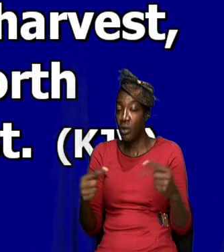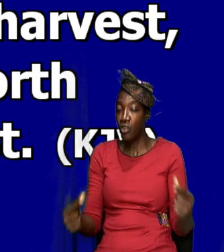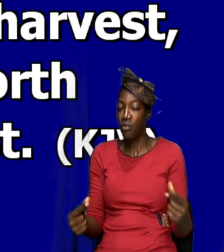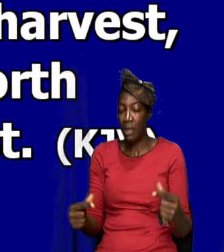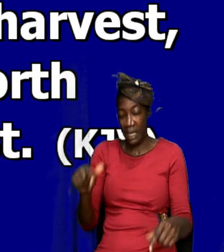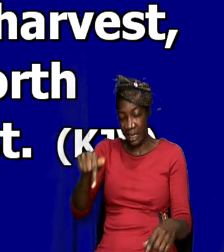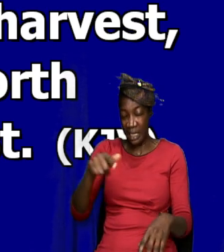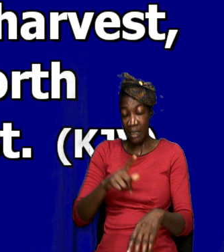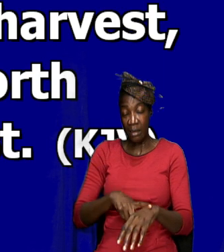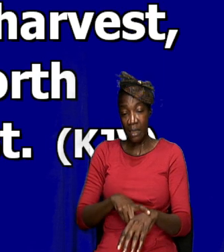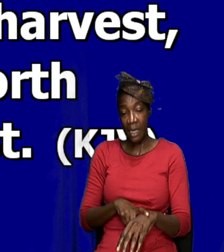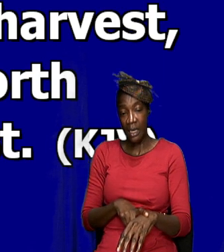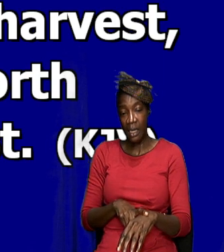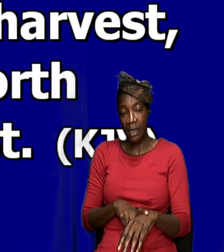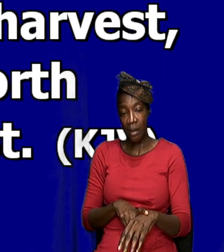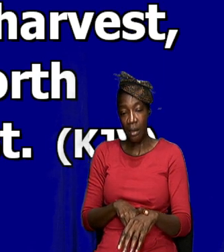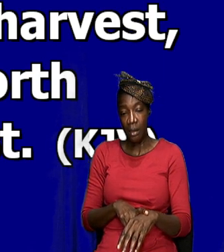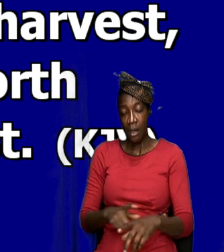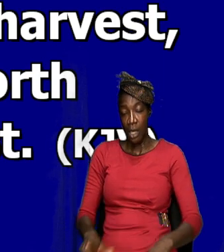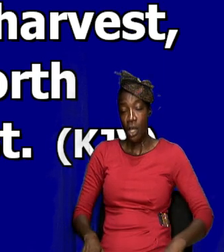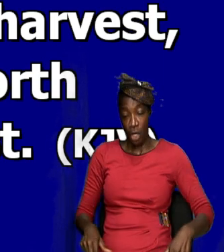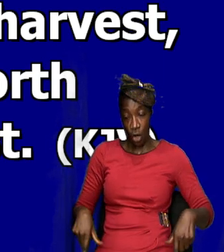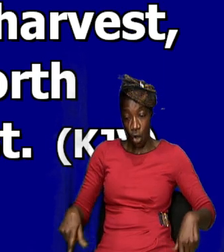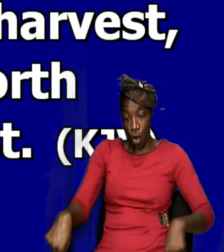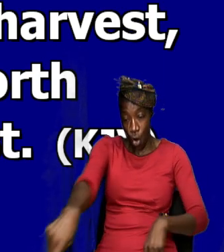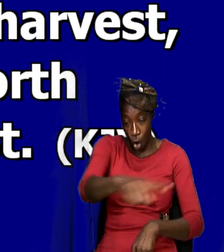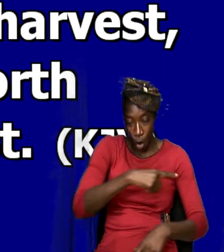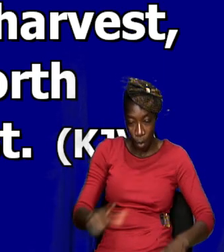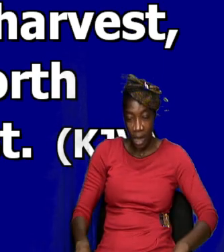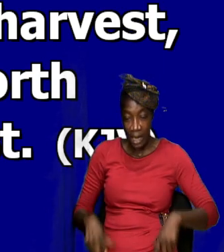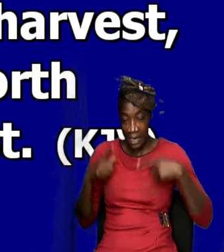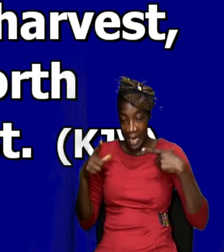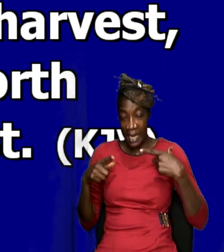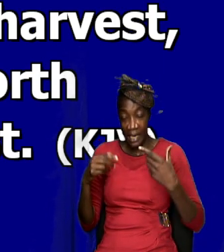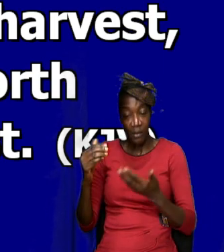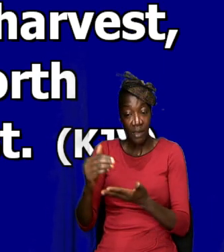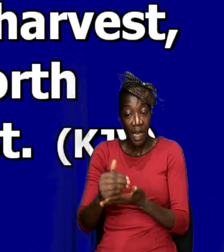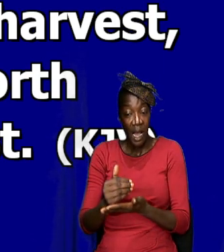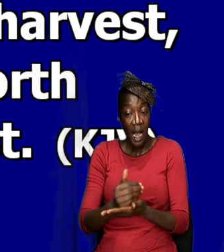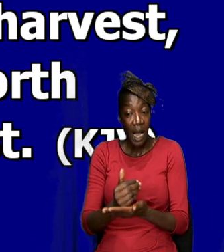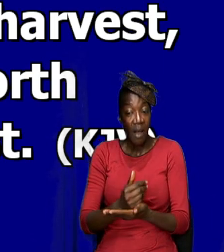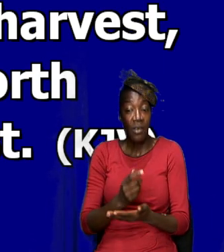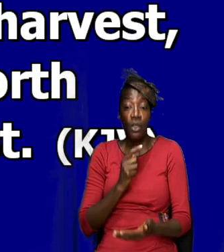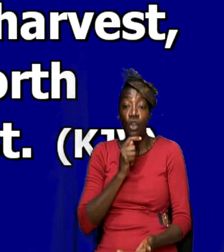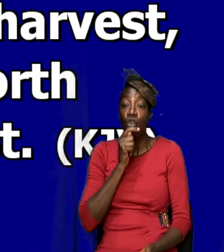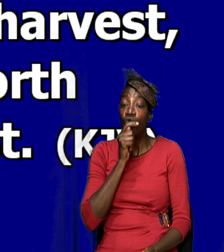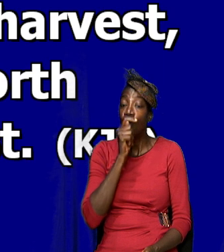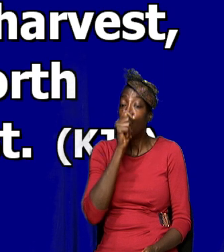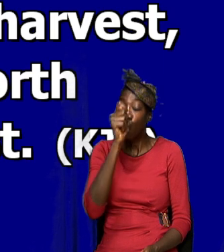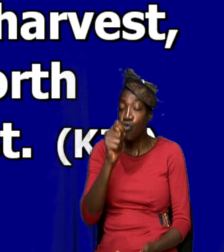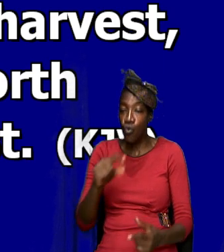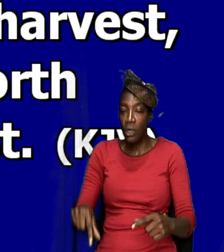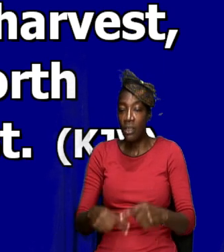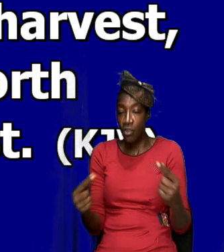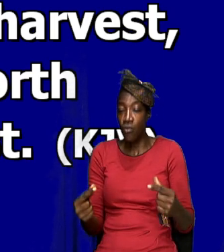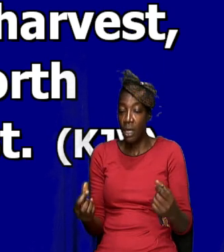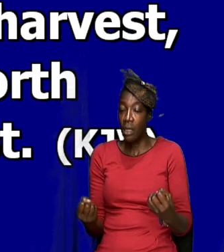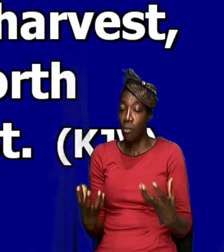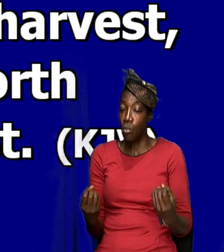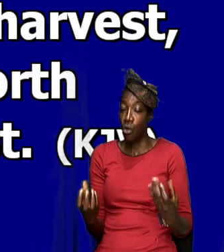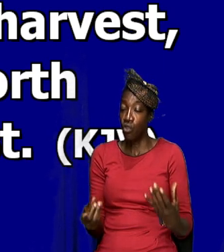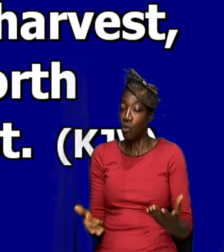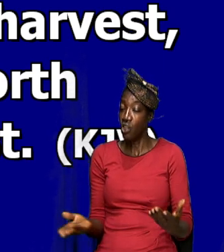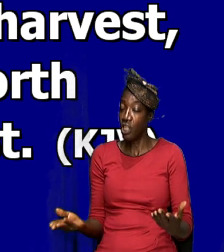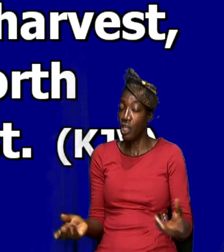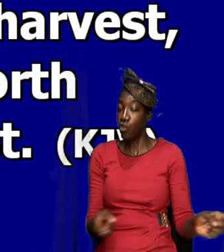at this time, in our lives, the harvest truly is great. There's a lot of things to do